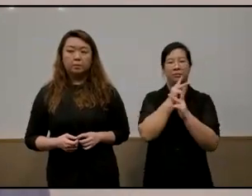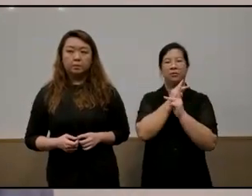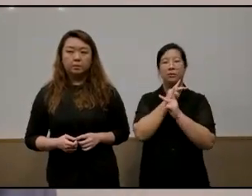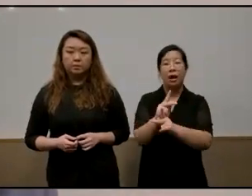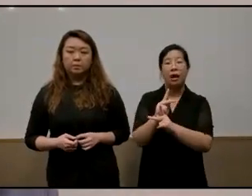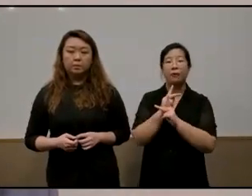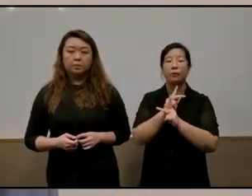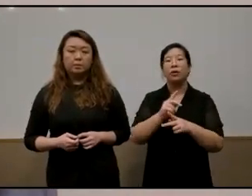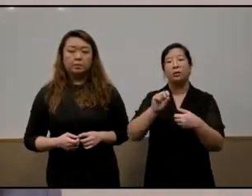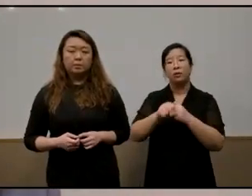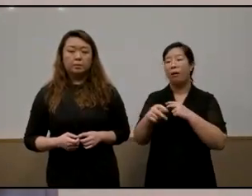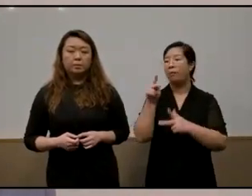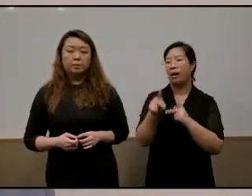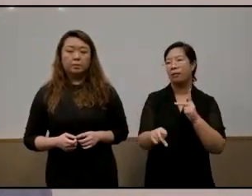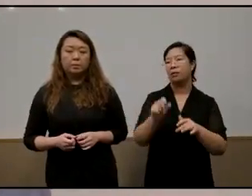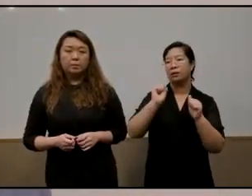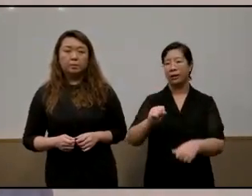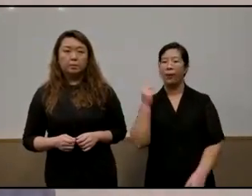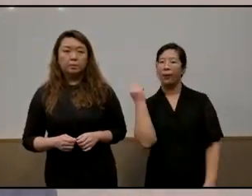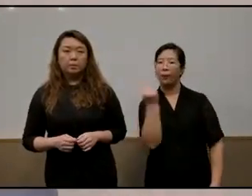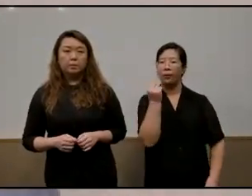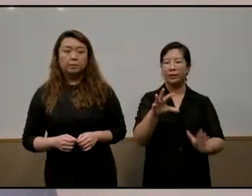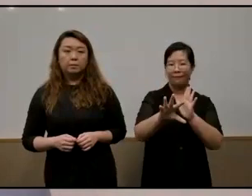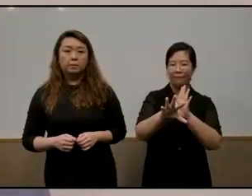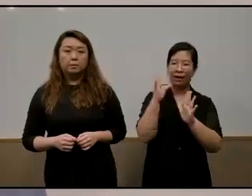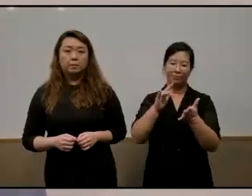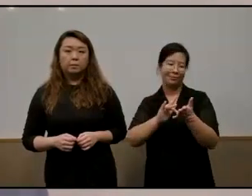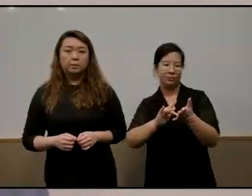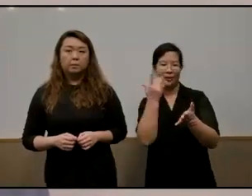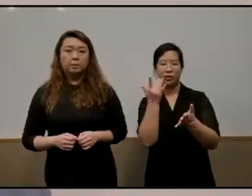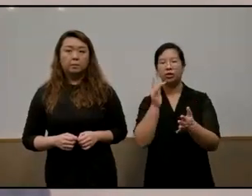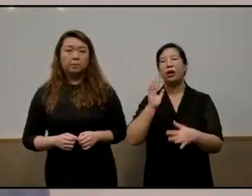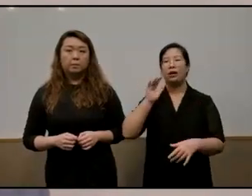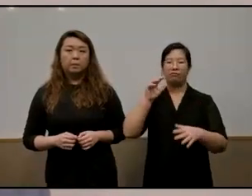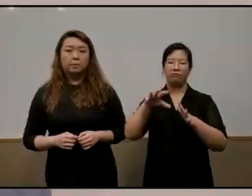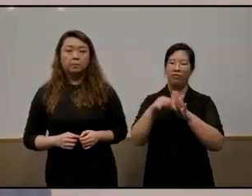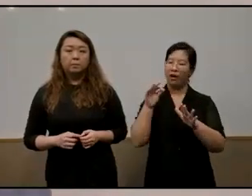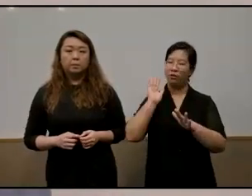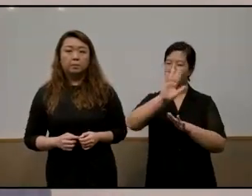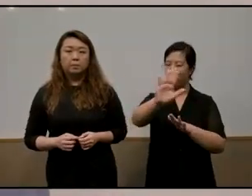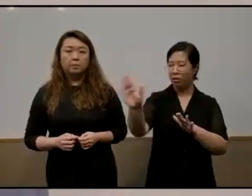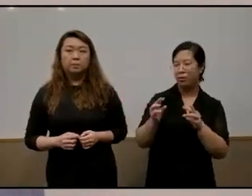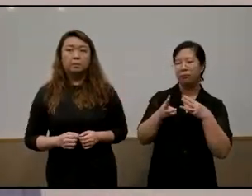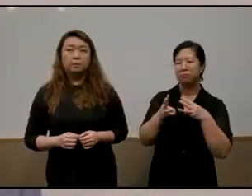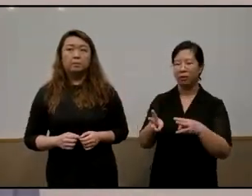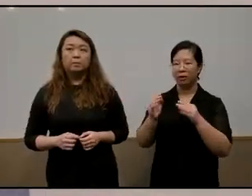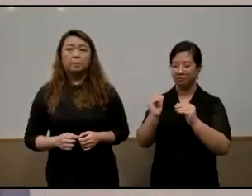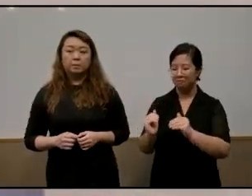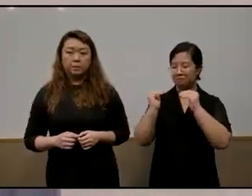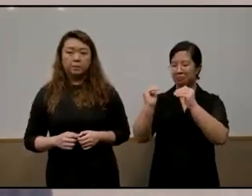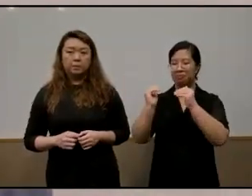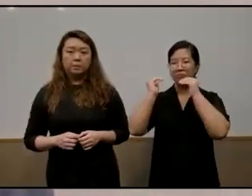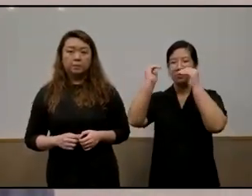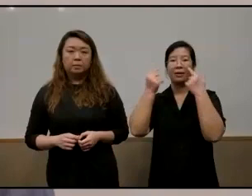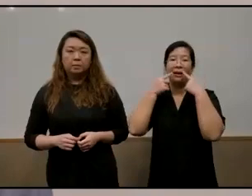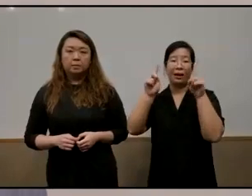always able to find an advantage able to find their way up into success it's difficult to flatten